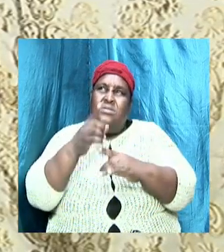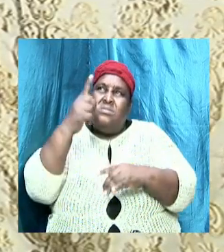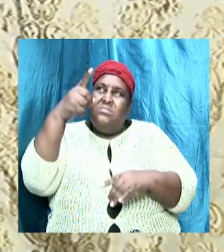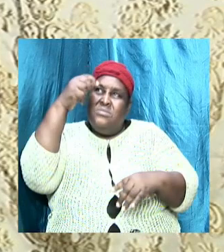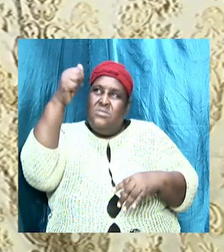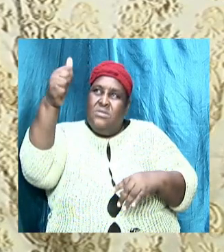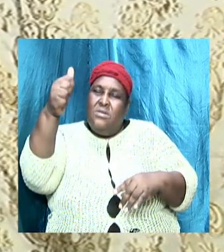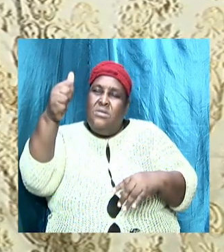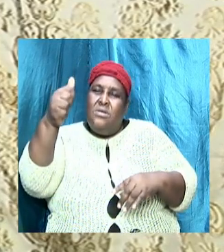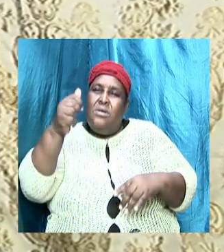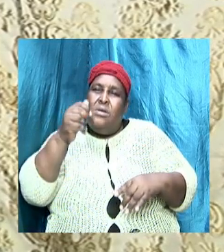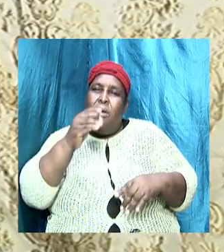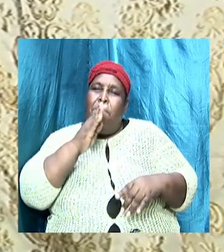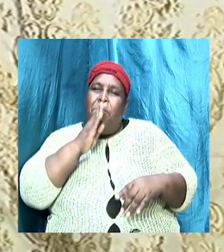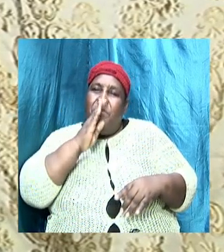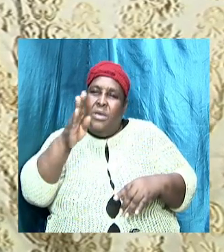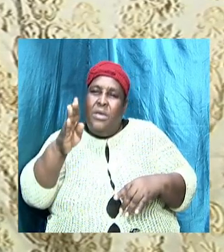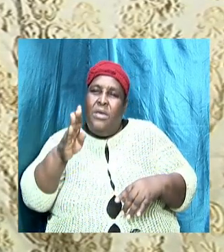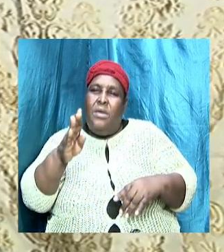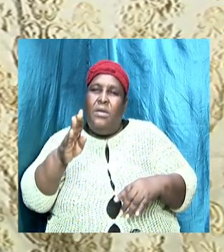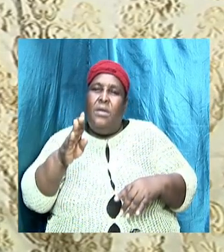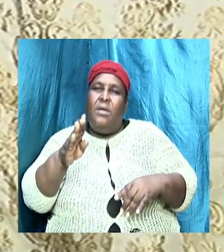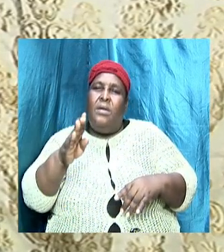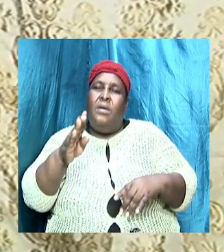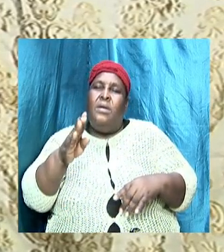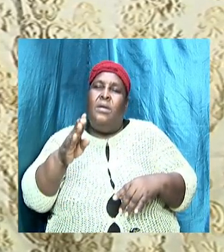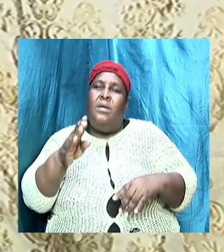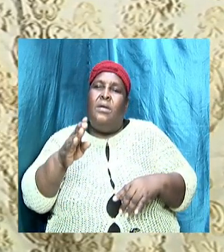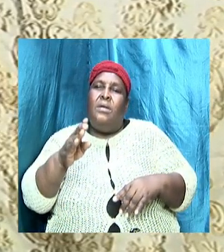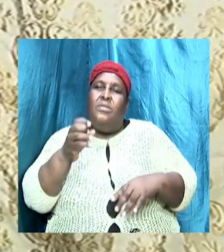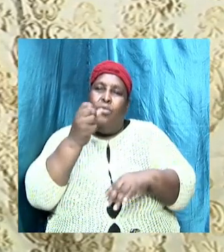being the chief cornerstone